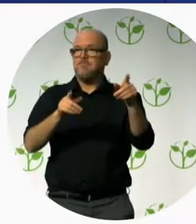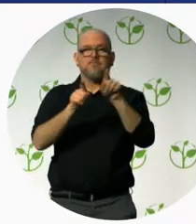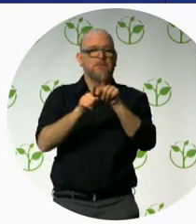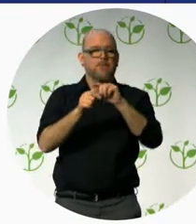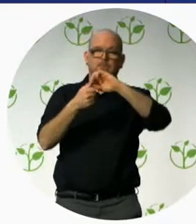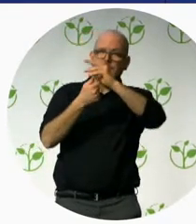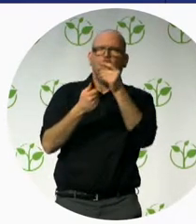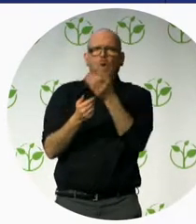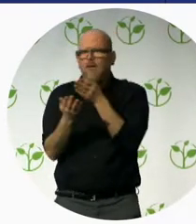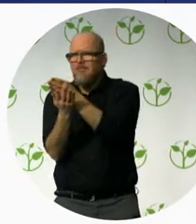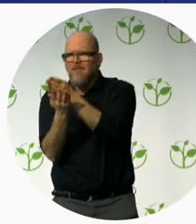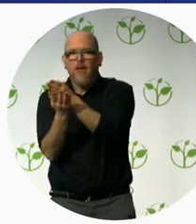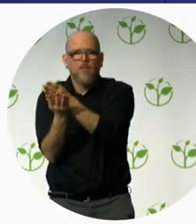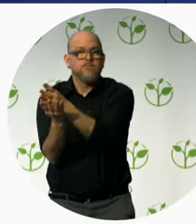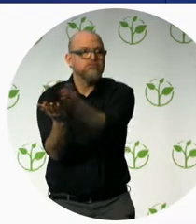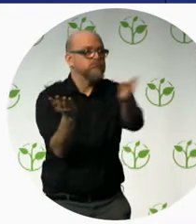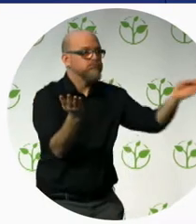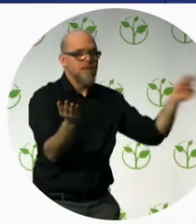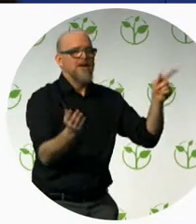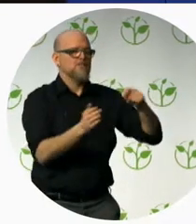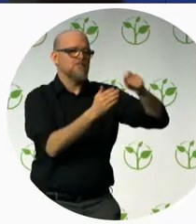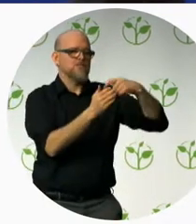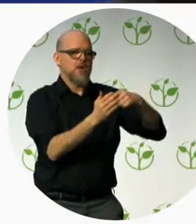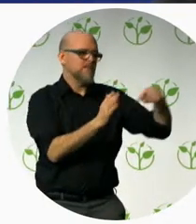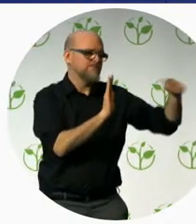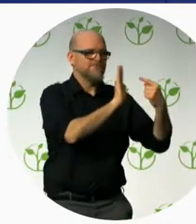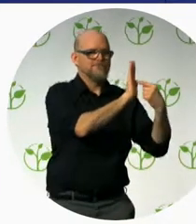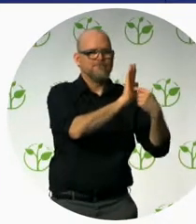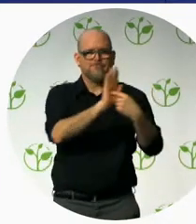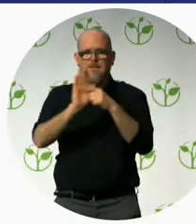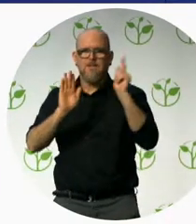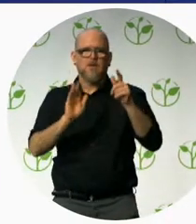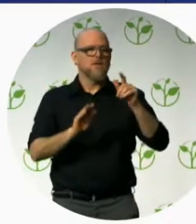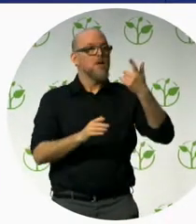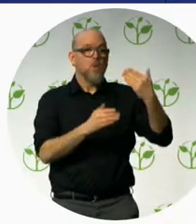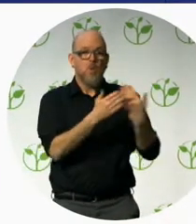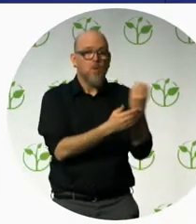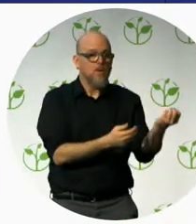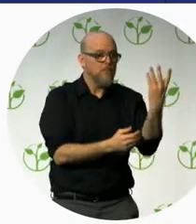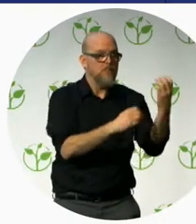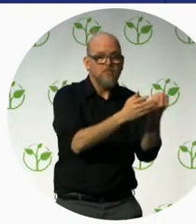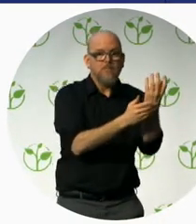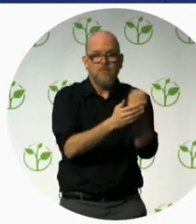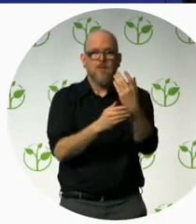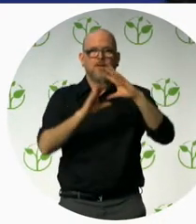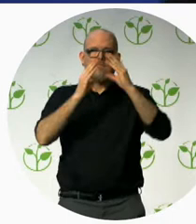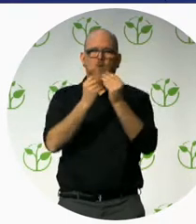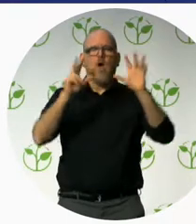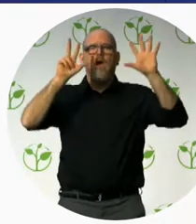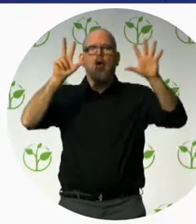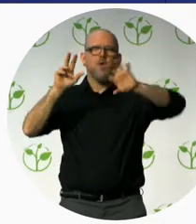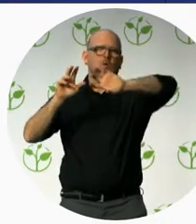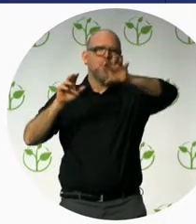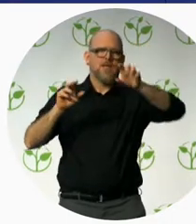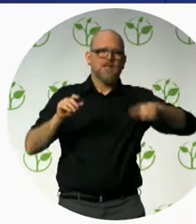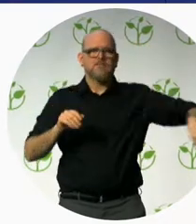project is currently being piloted in eight member states. I'm convinced that this project, if implemented correctly,